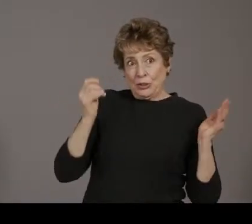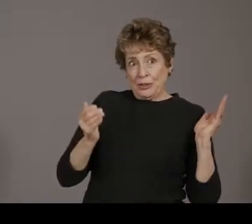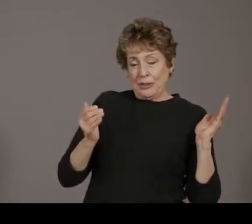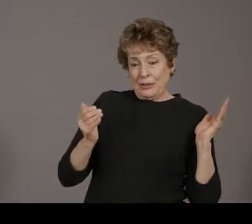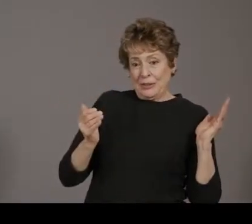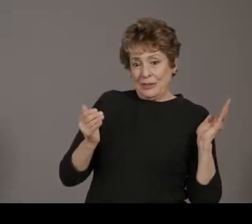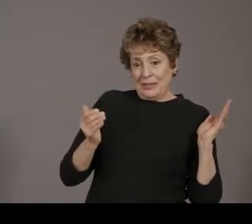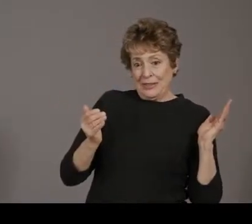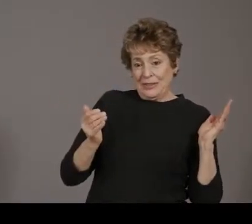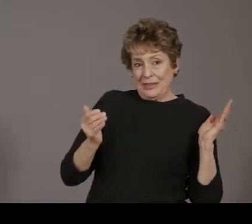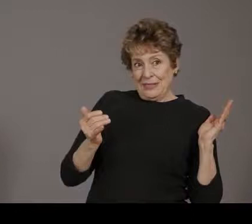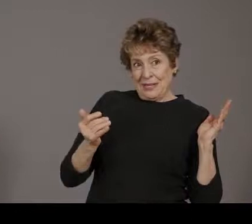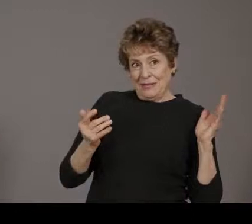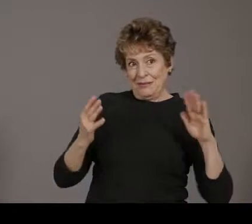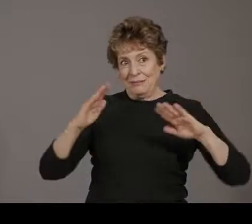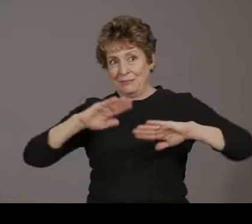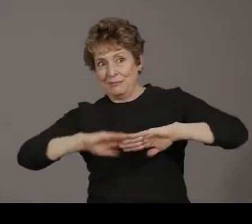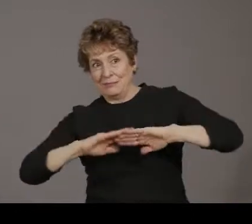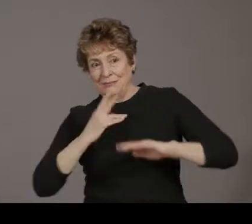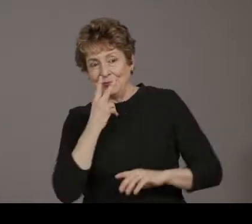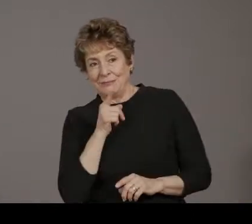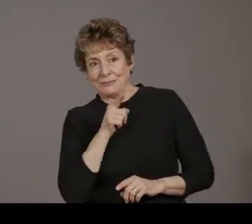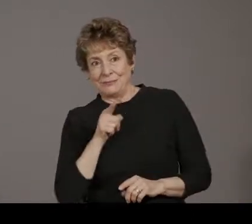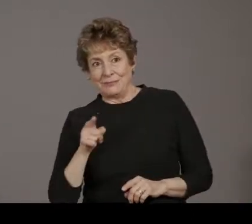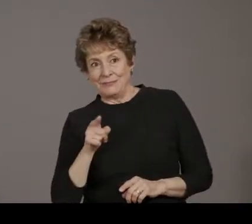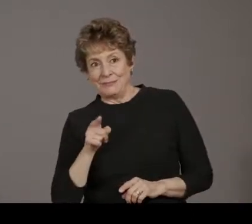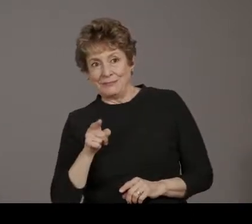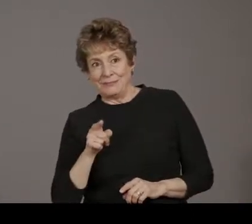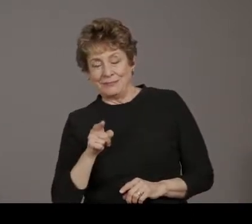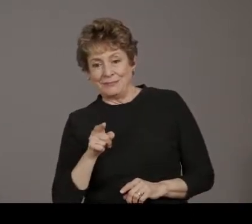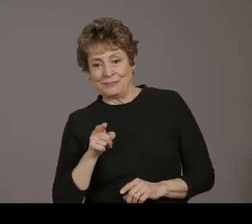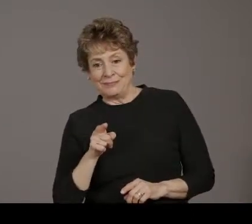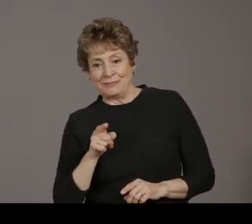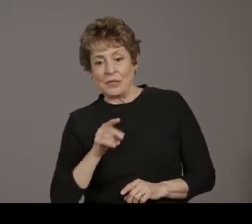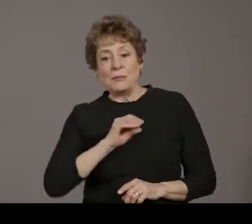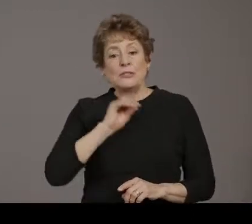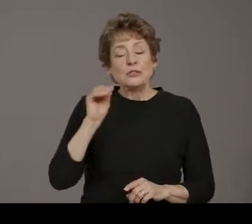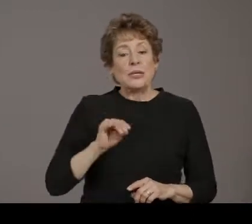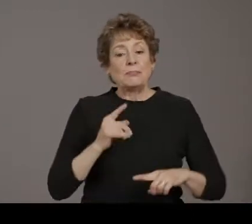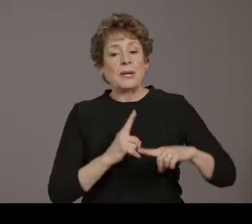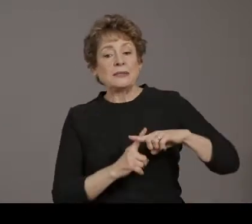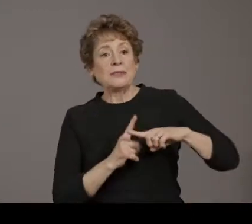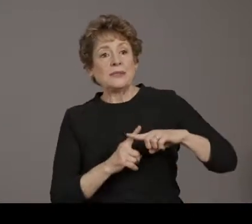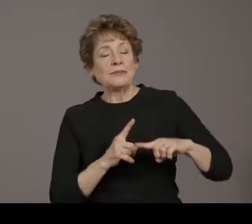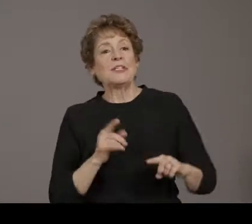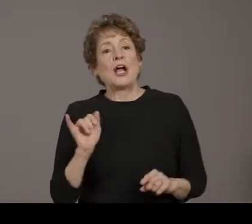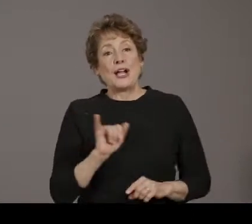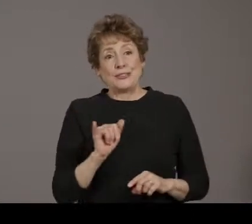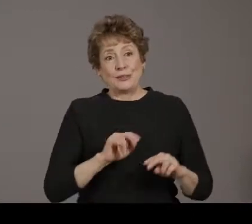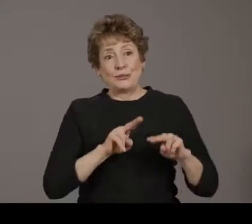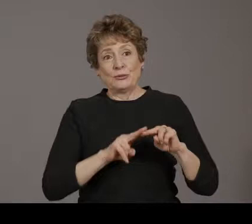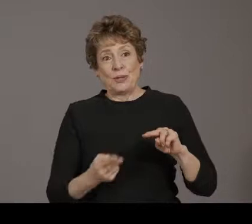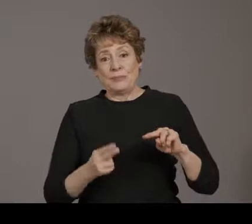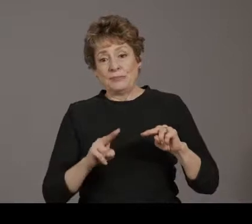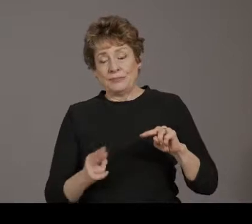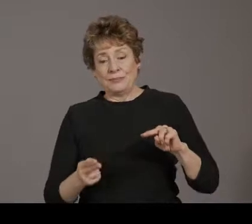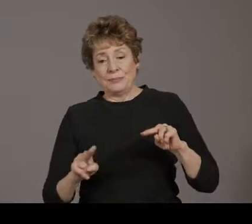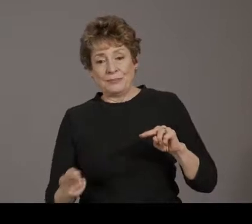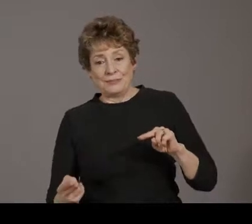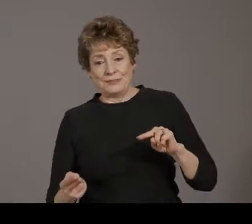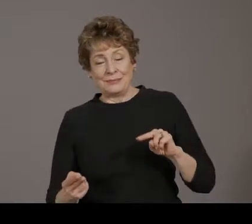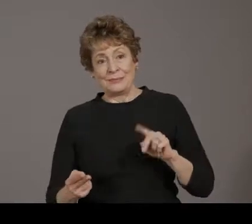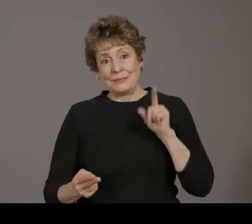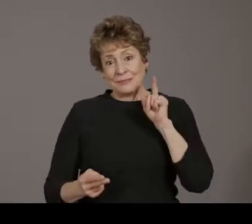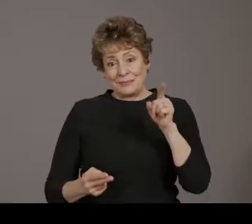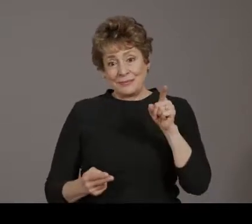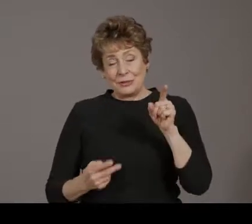Our percent positivity continues to drop as well. Again, this is the total tests. The number